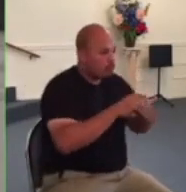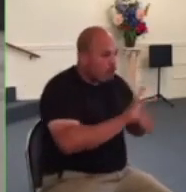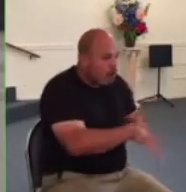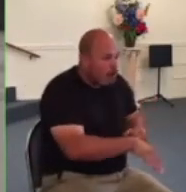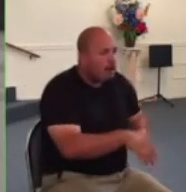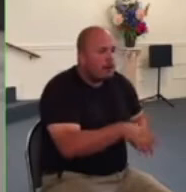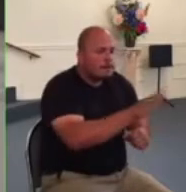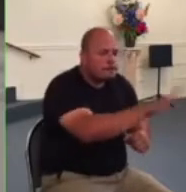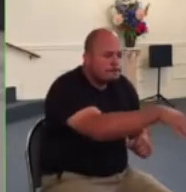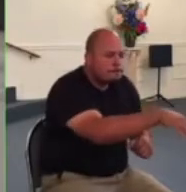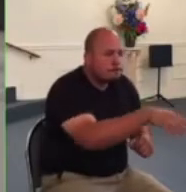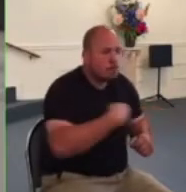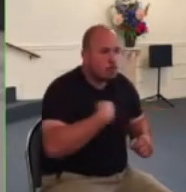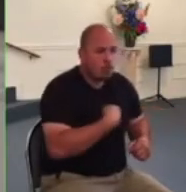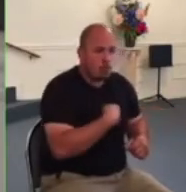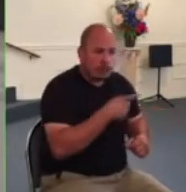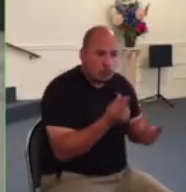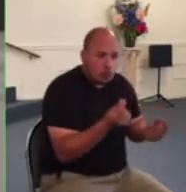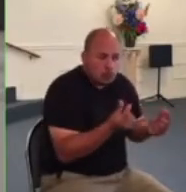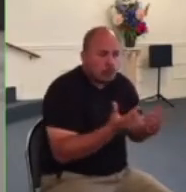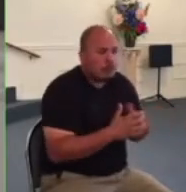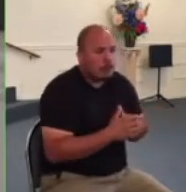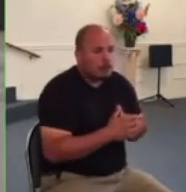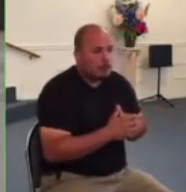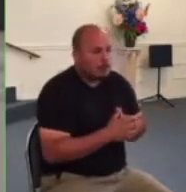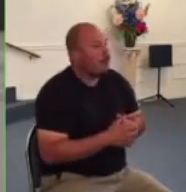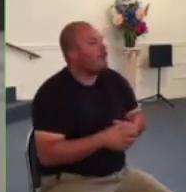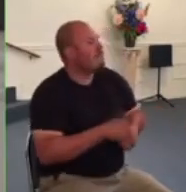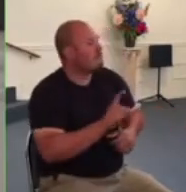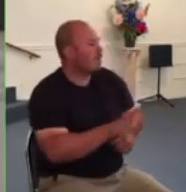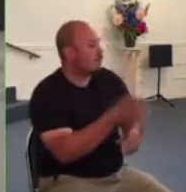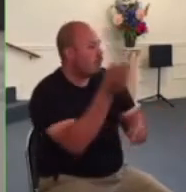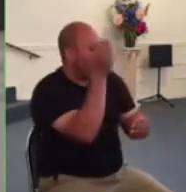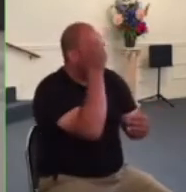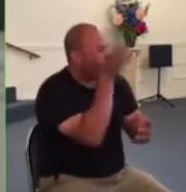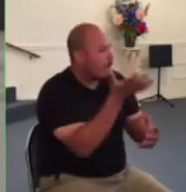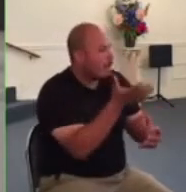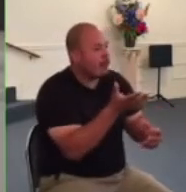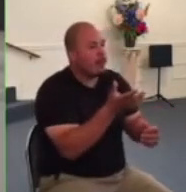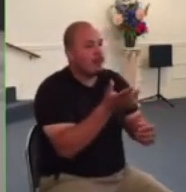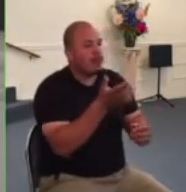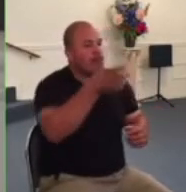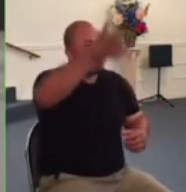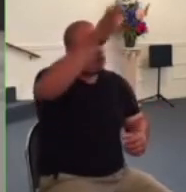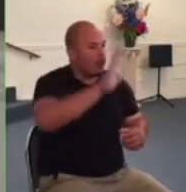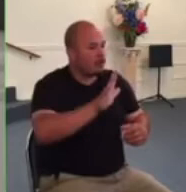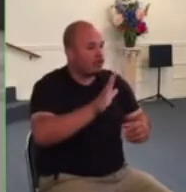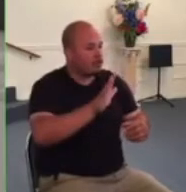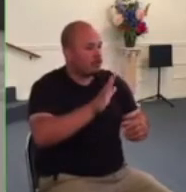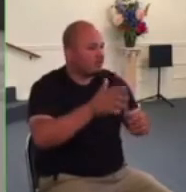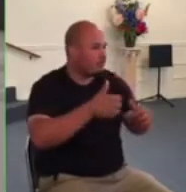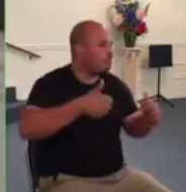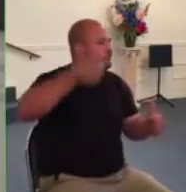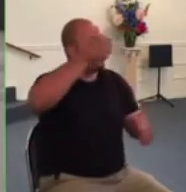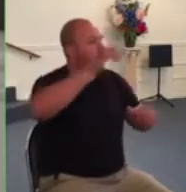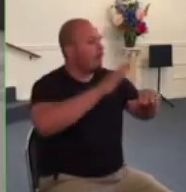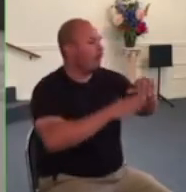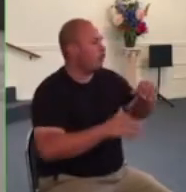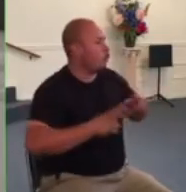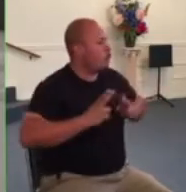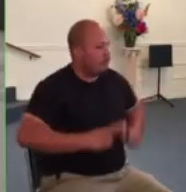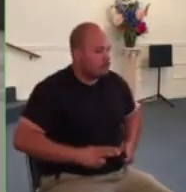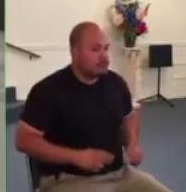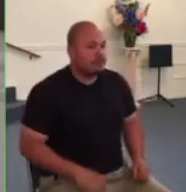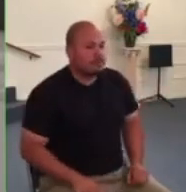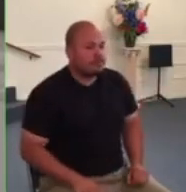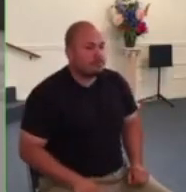and yet peter himself also taught what paul taught what romans 13 this is our third